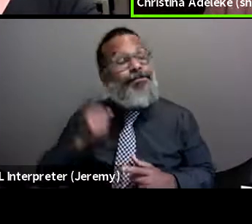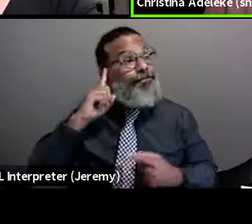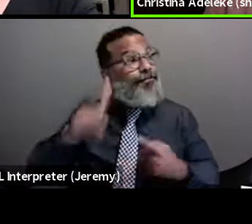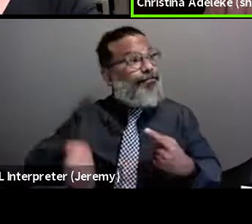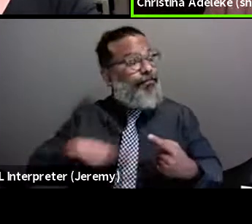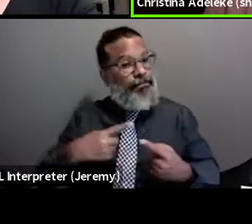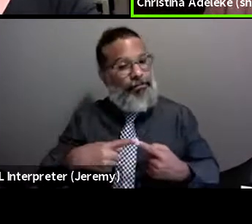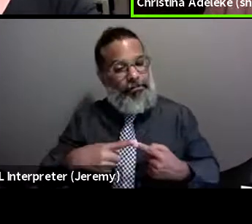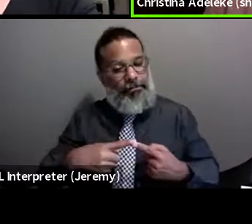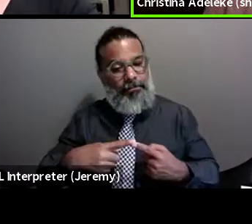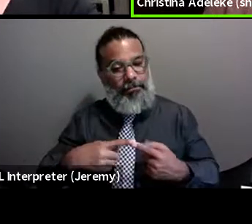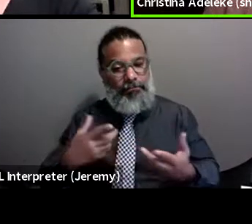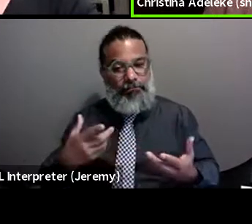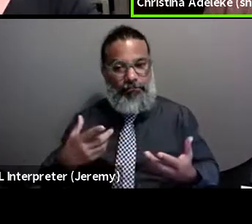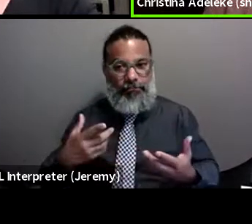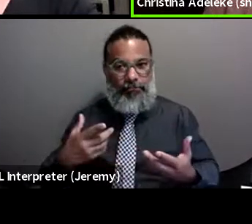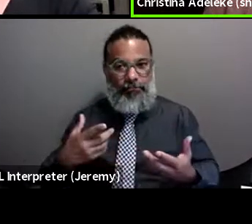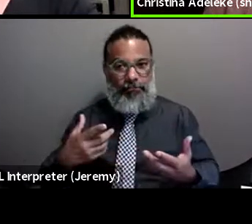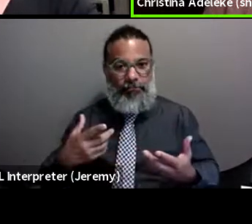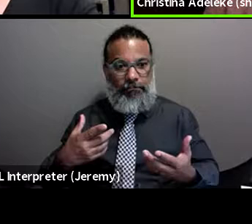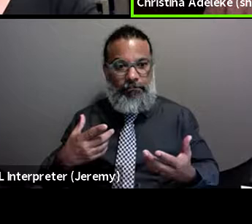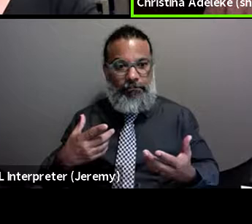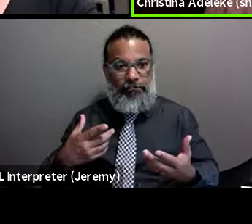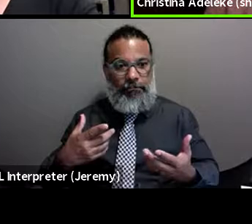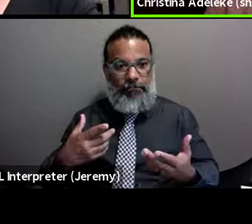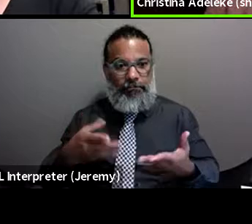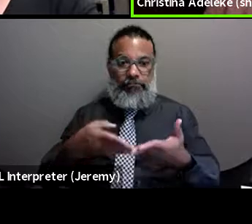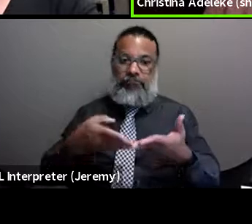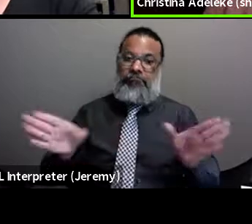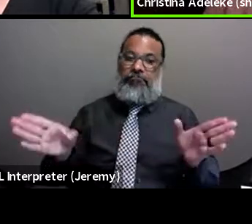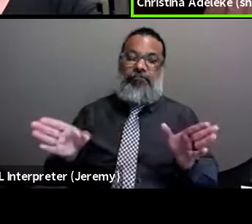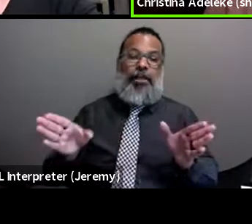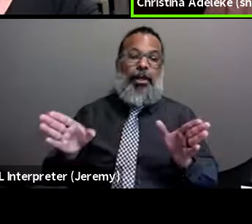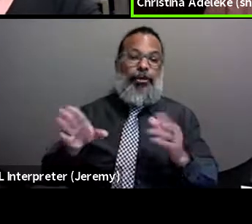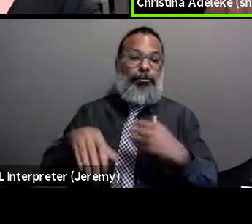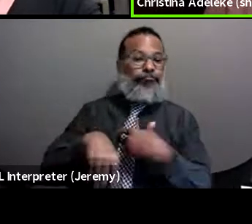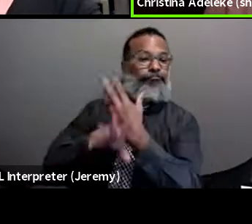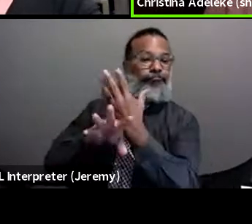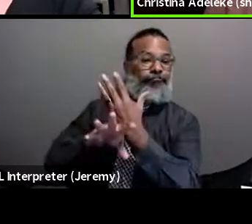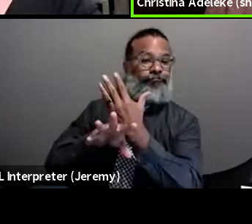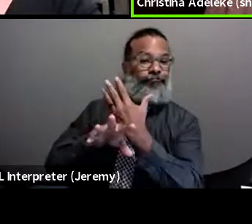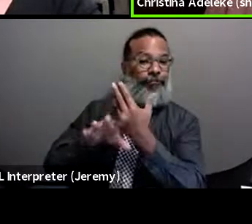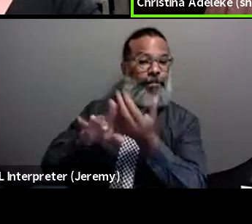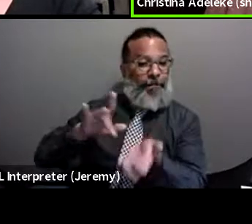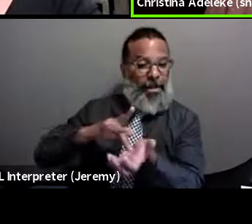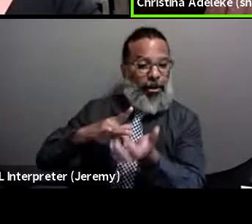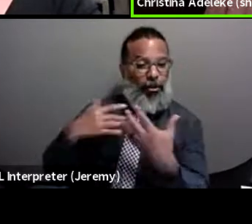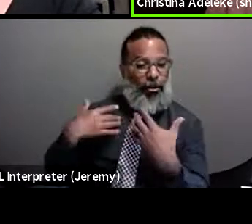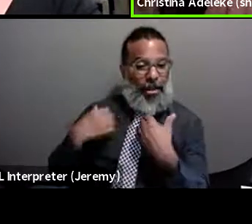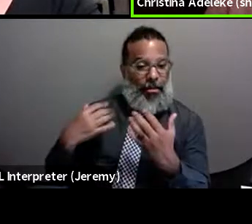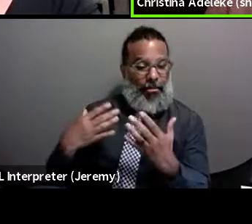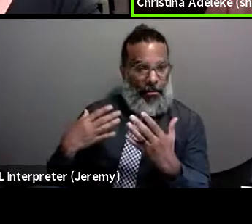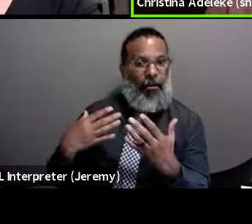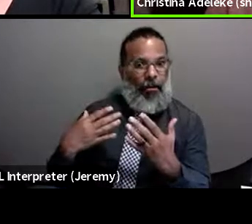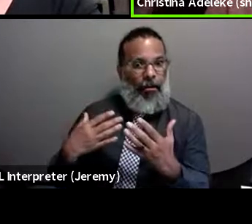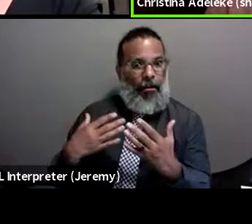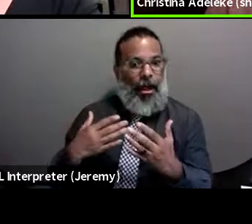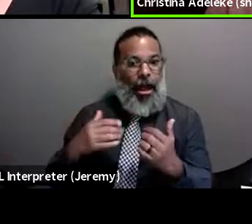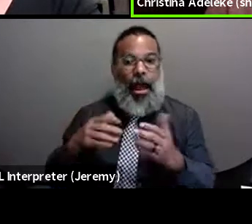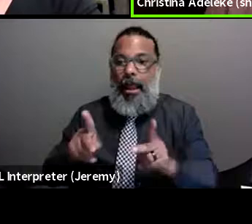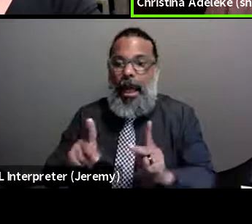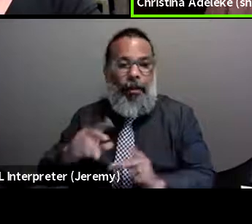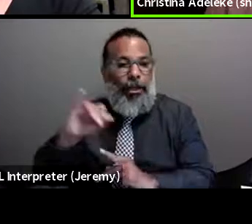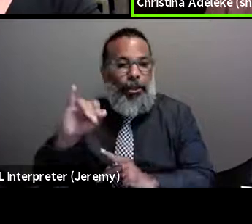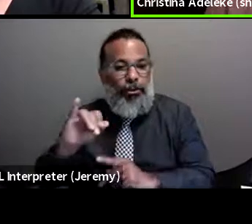able to keep the increased access to telehealth and having insurance companies be okay with that and